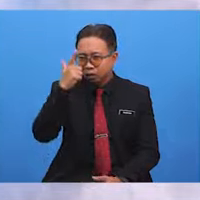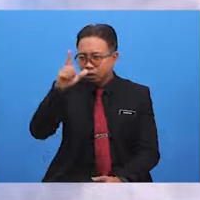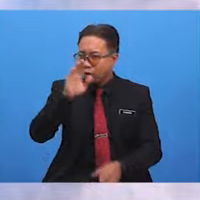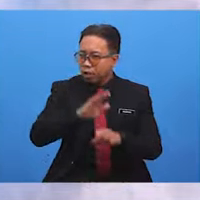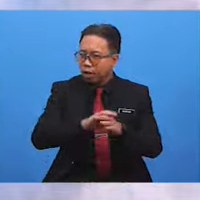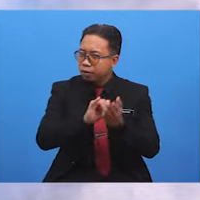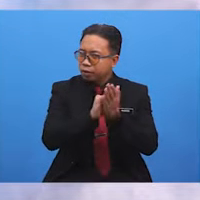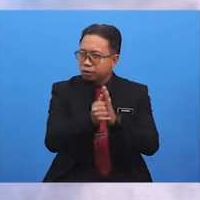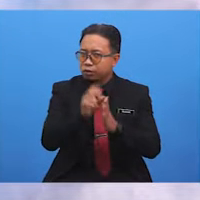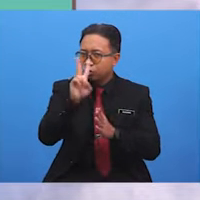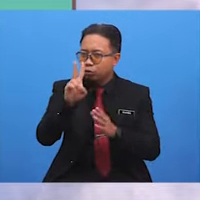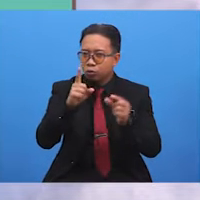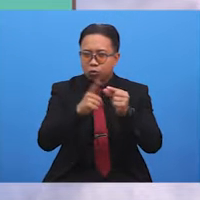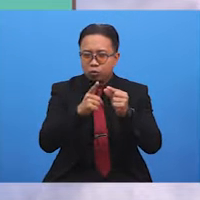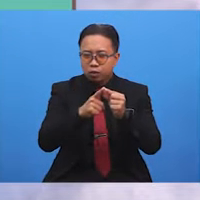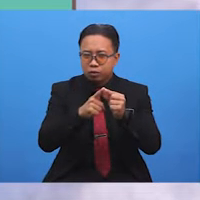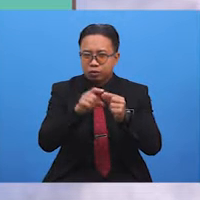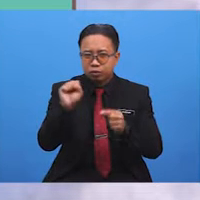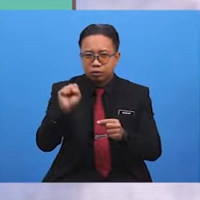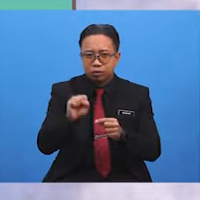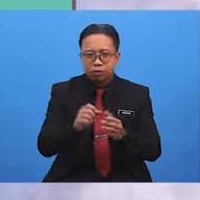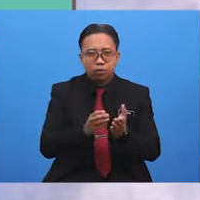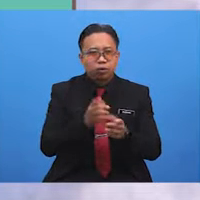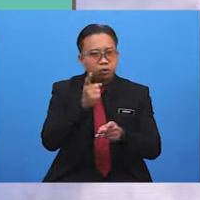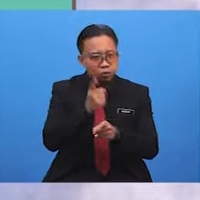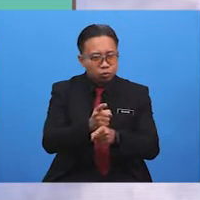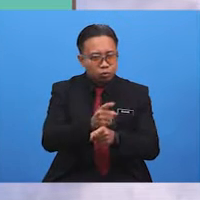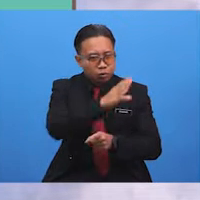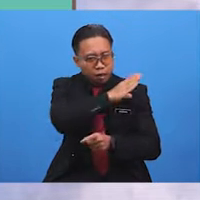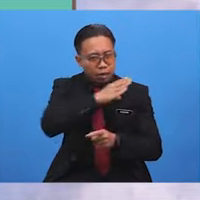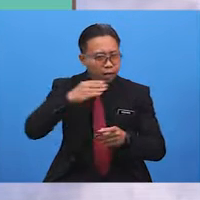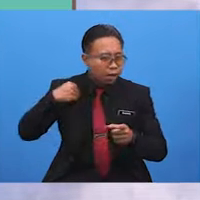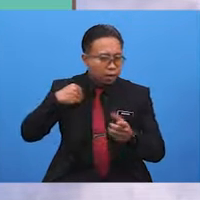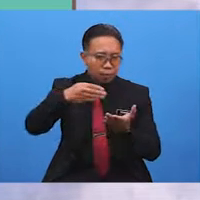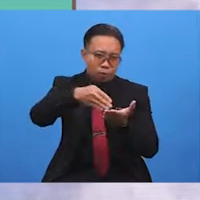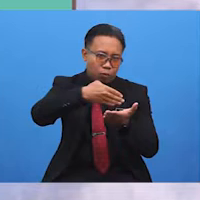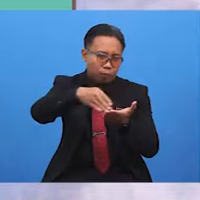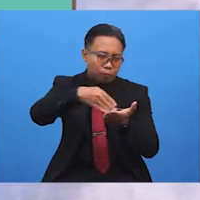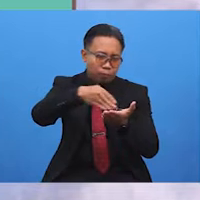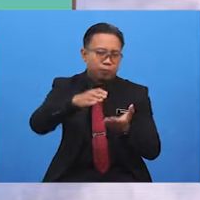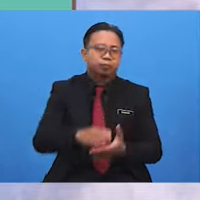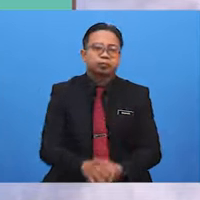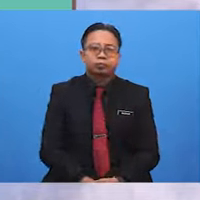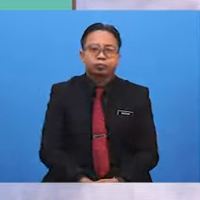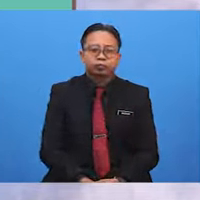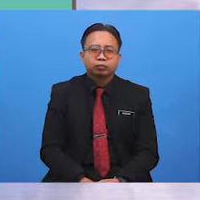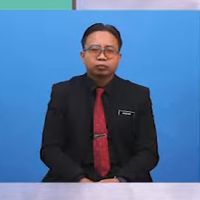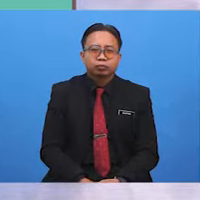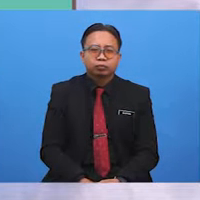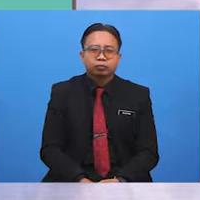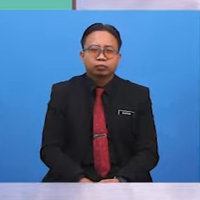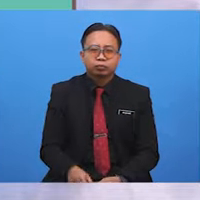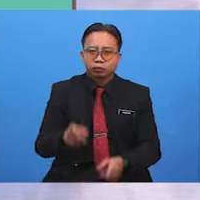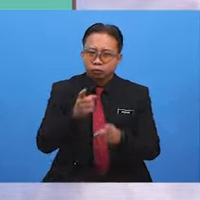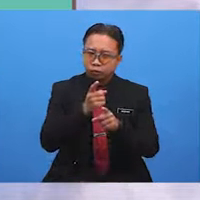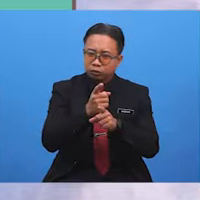look at these two words, true and broom The spelling in the word true, U-E,